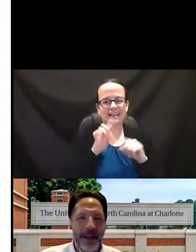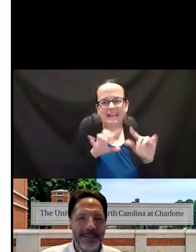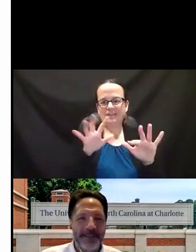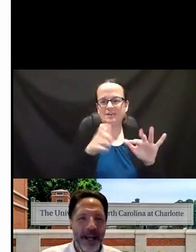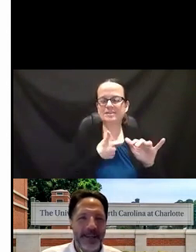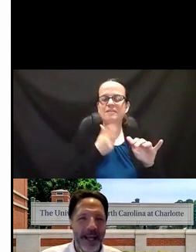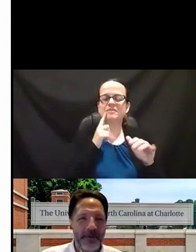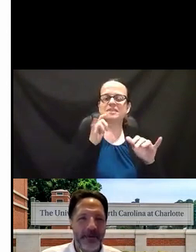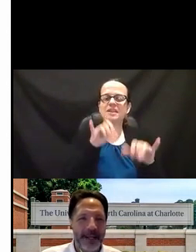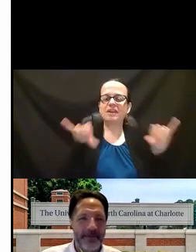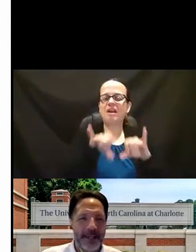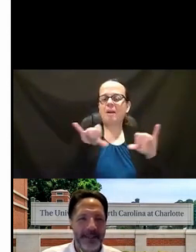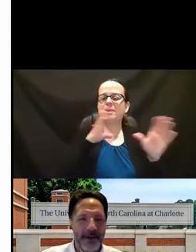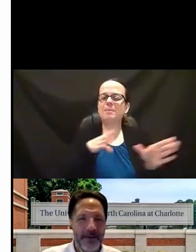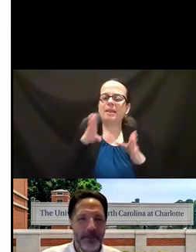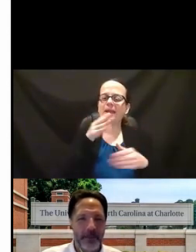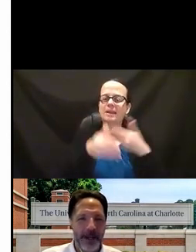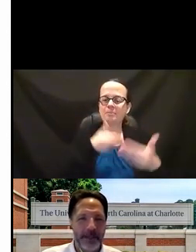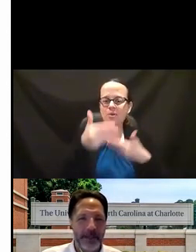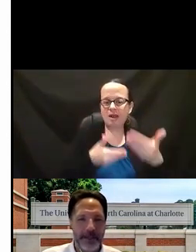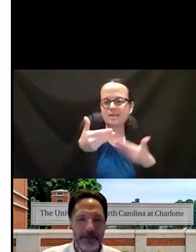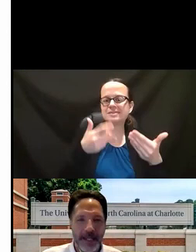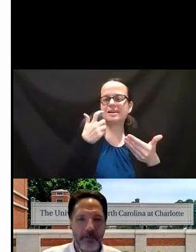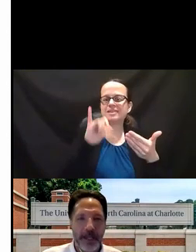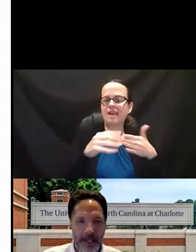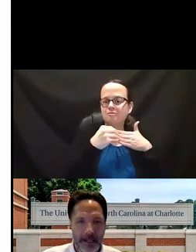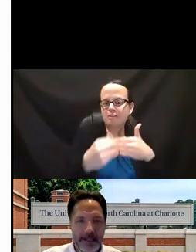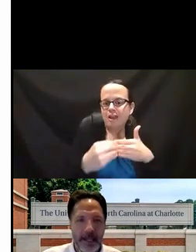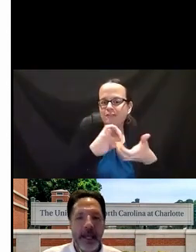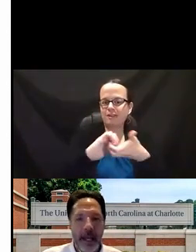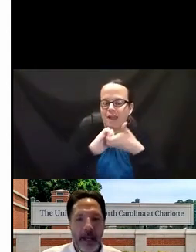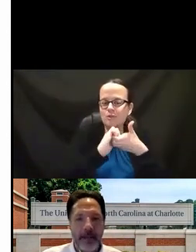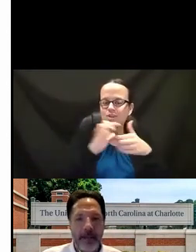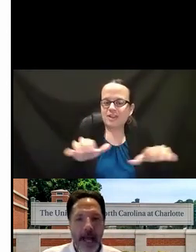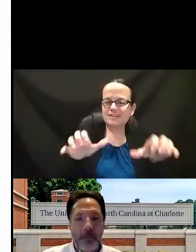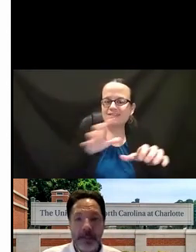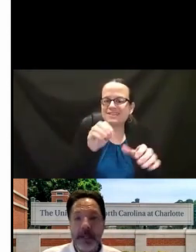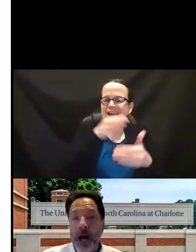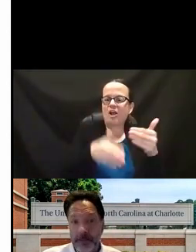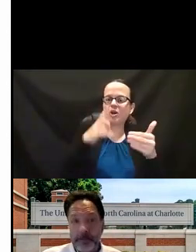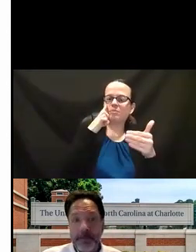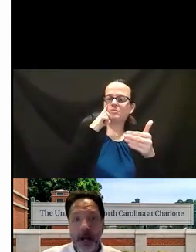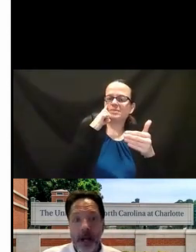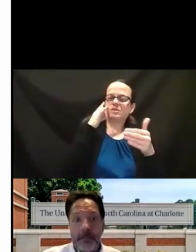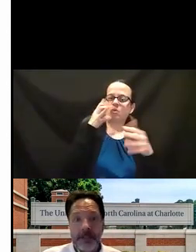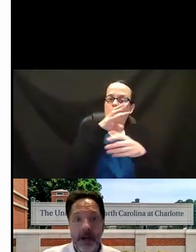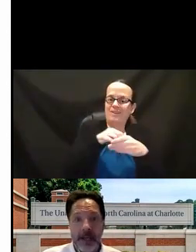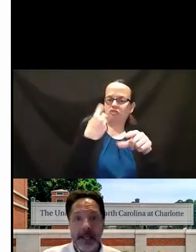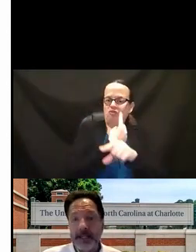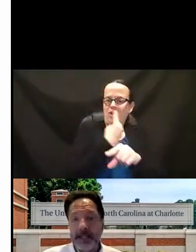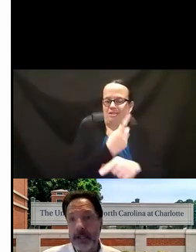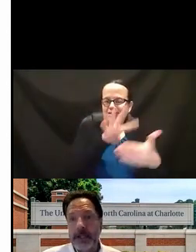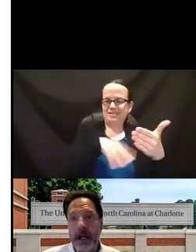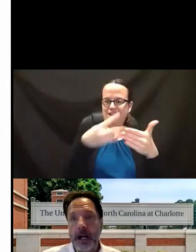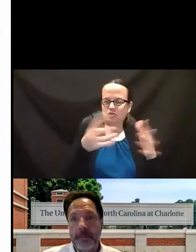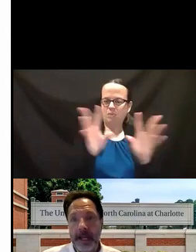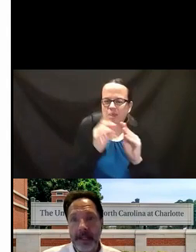planning process drive collaborative activities and outcomes with regularly scheduled team meetings and that was often. So I think